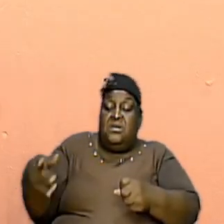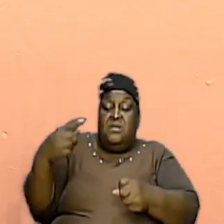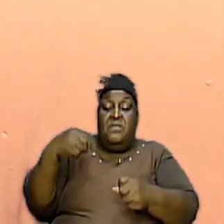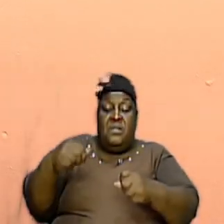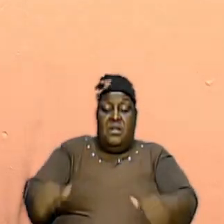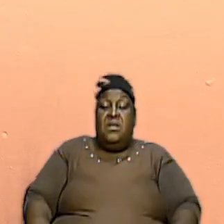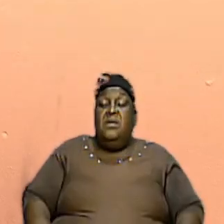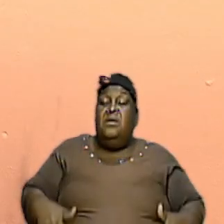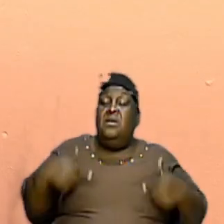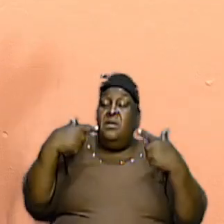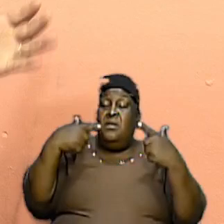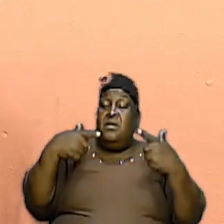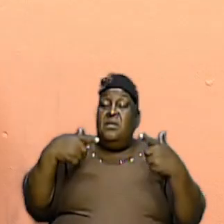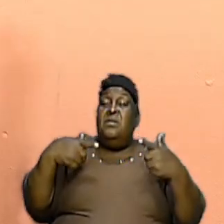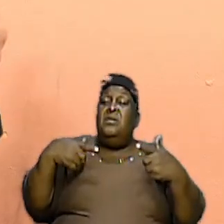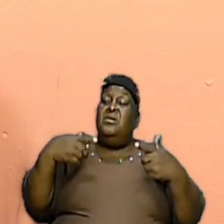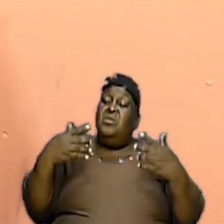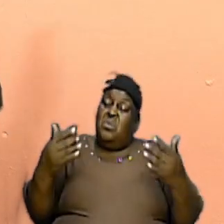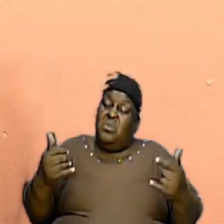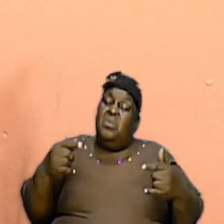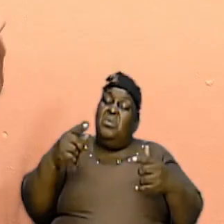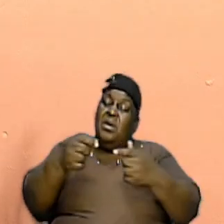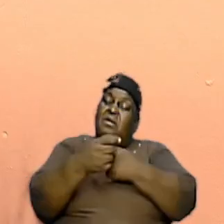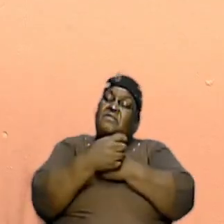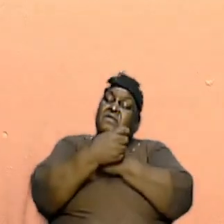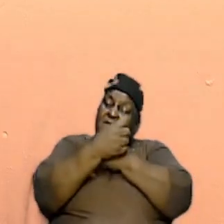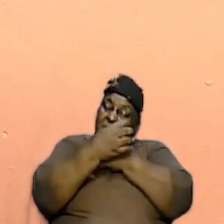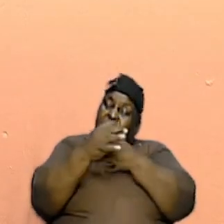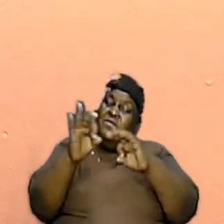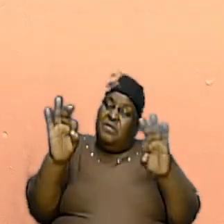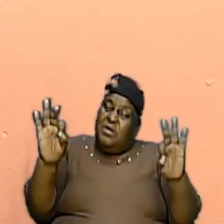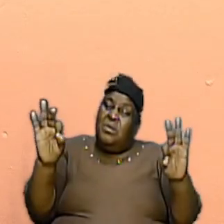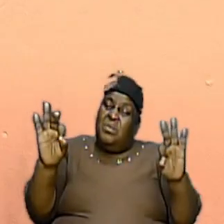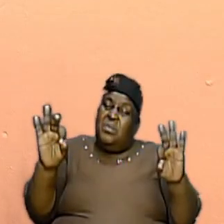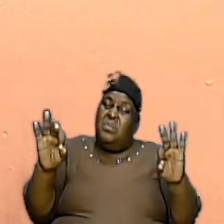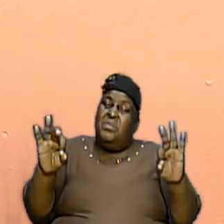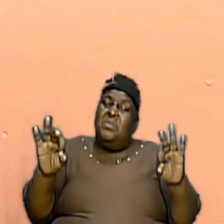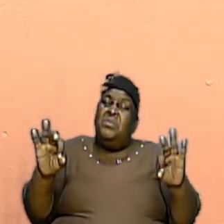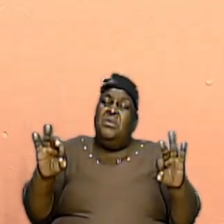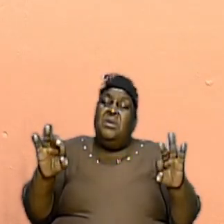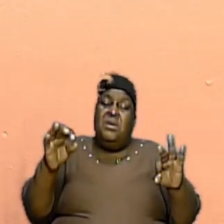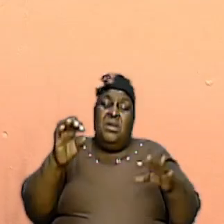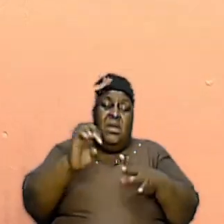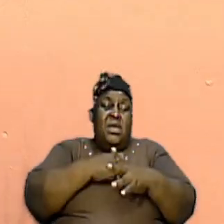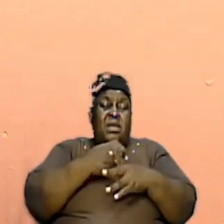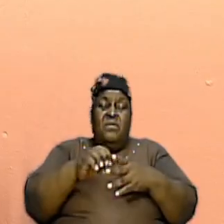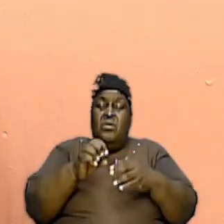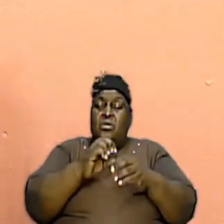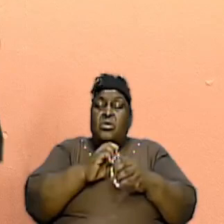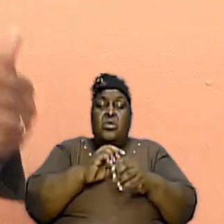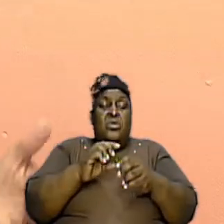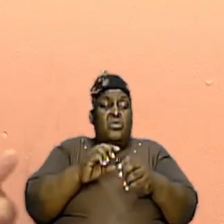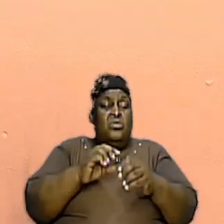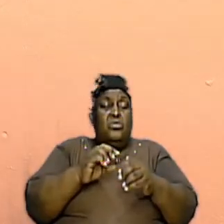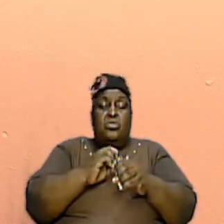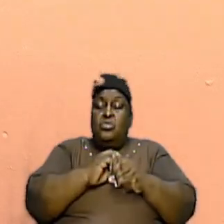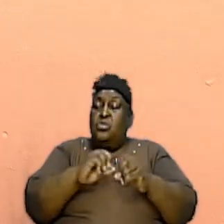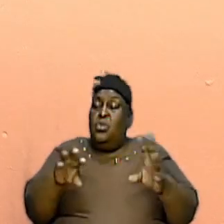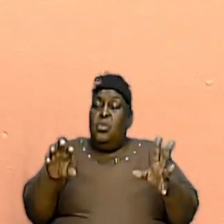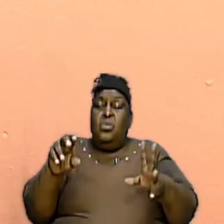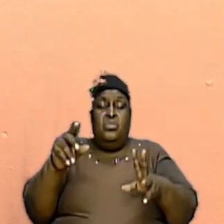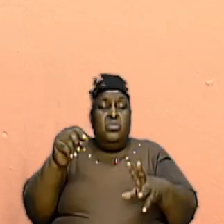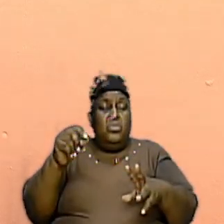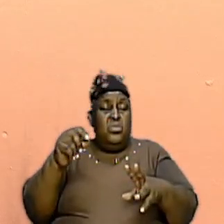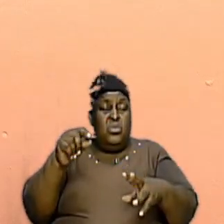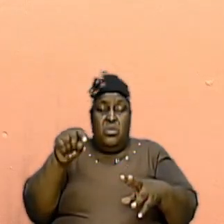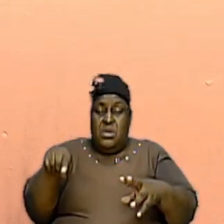freedom. You are free to worship God anyway. And so, even if you don't do this or if you do that, God